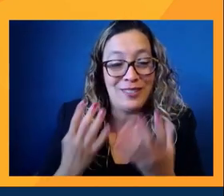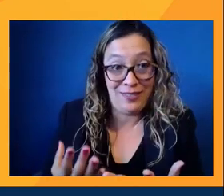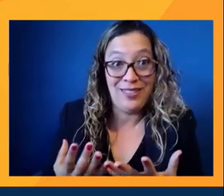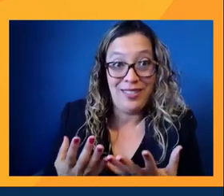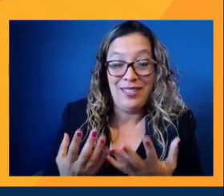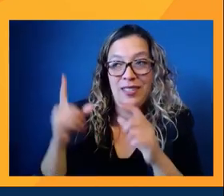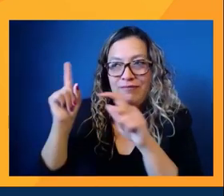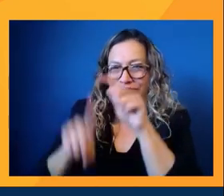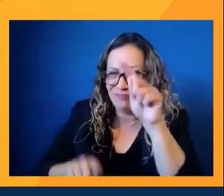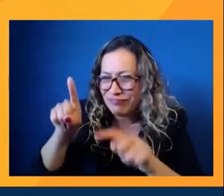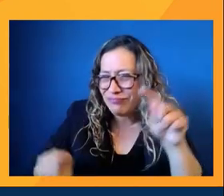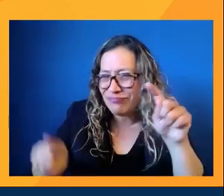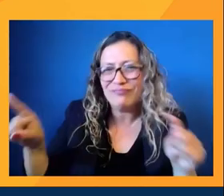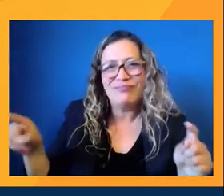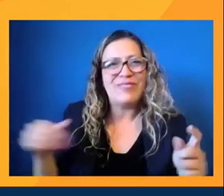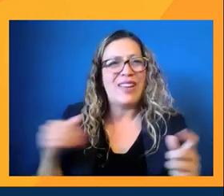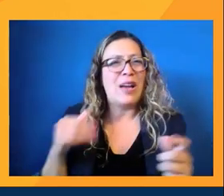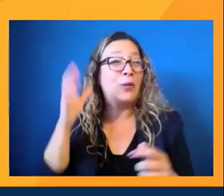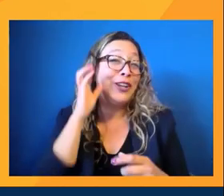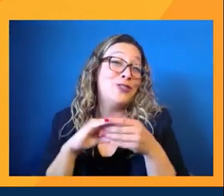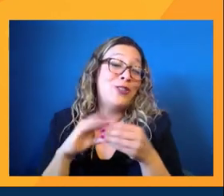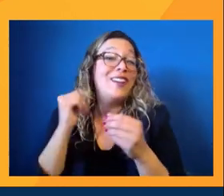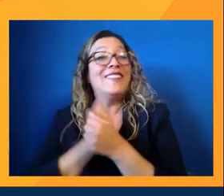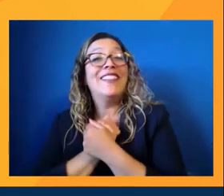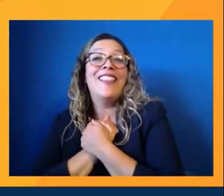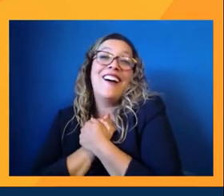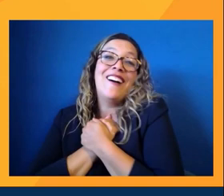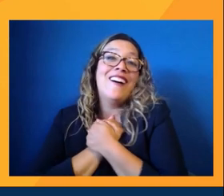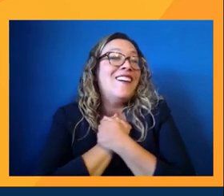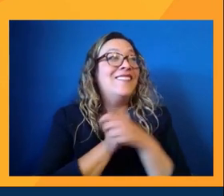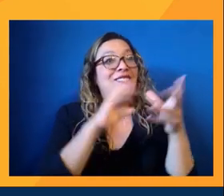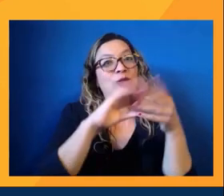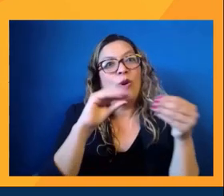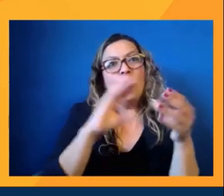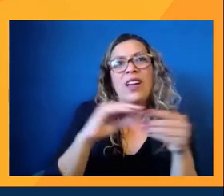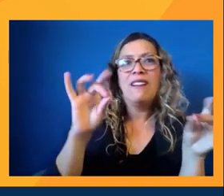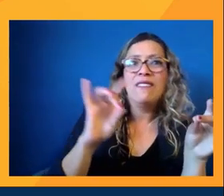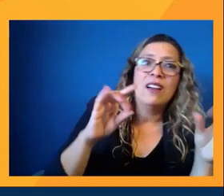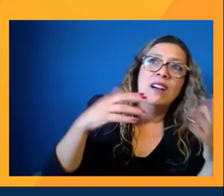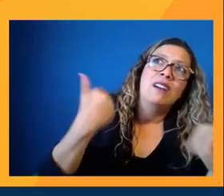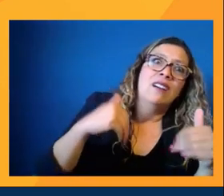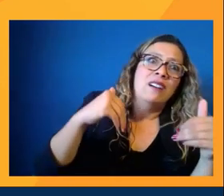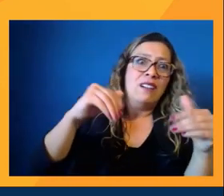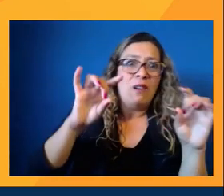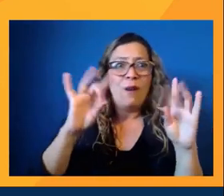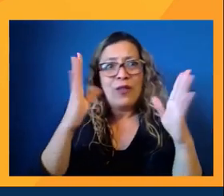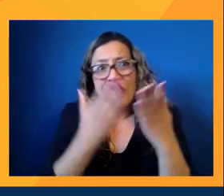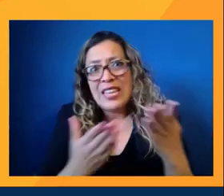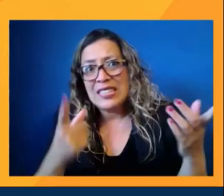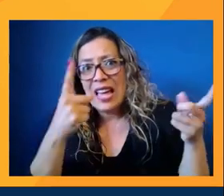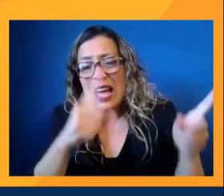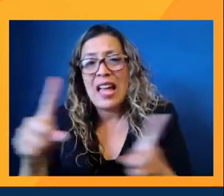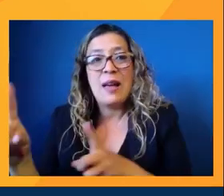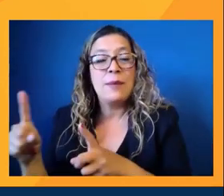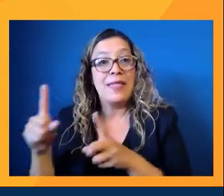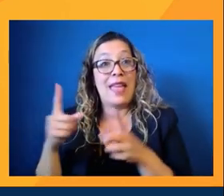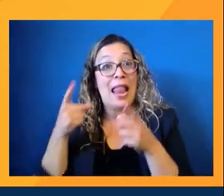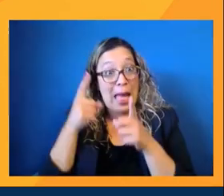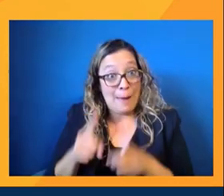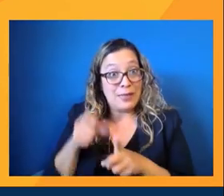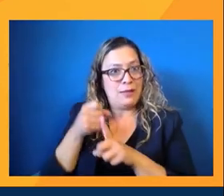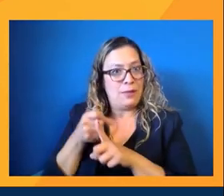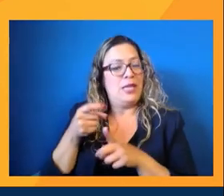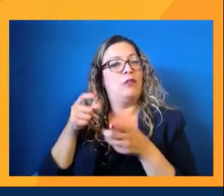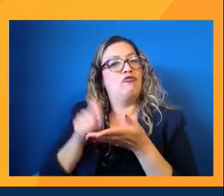want to hear a story of love or I want to hear a story of tragedy, of passion that happens to be written by somebody that's in the Latinx community.